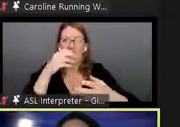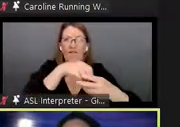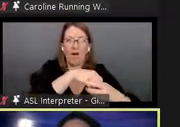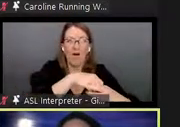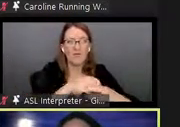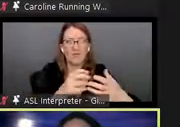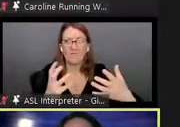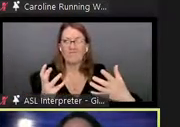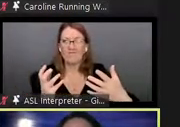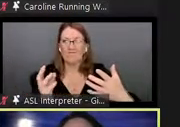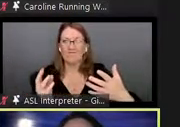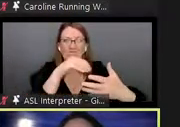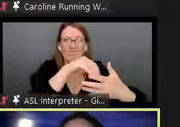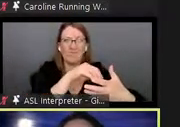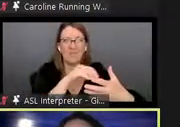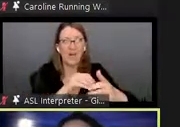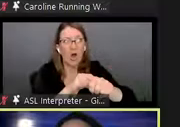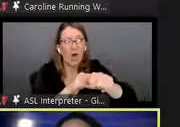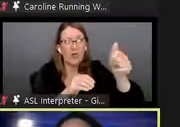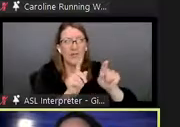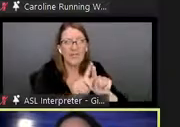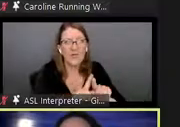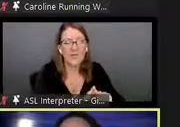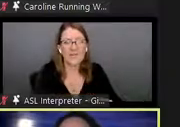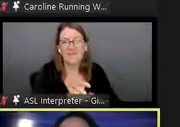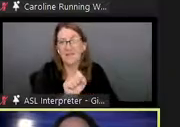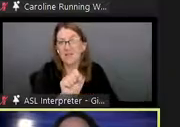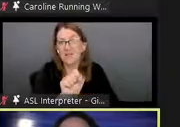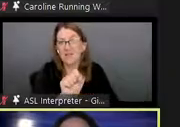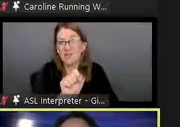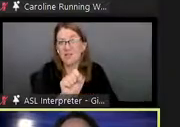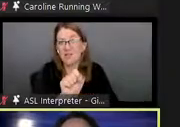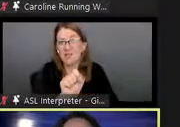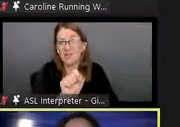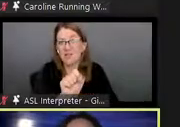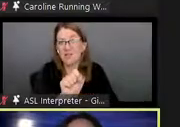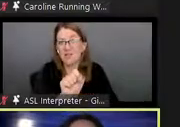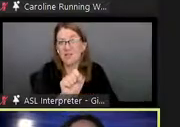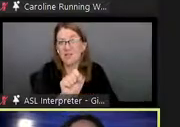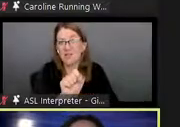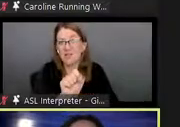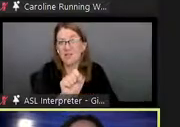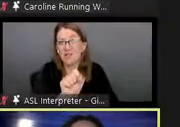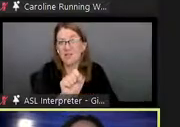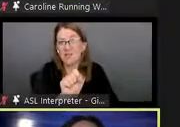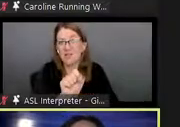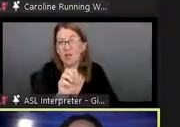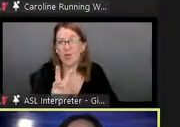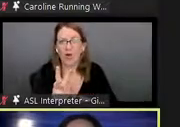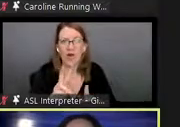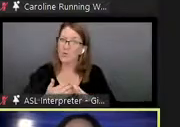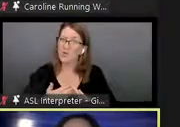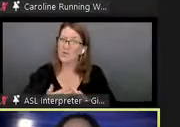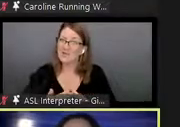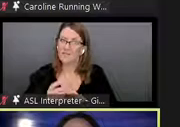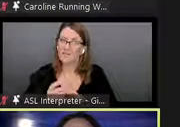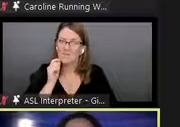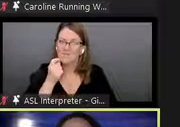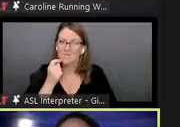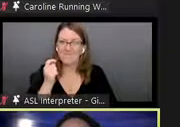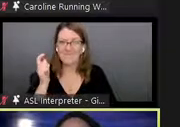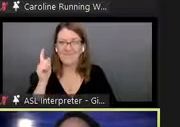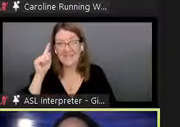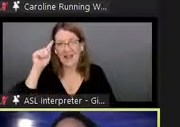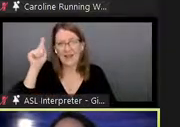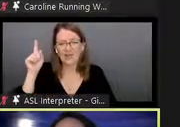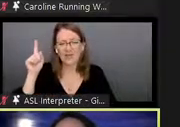um applications that we could create in our communities and when we thought about artificial intelligence and